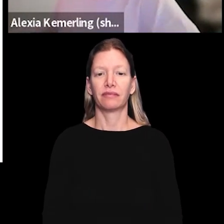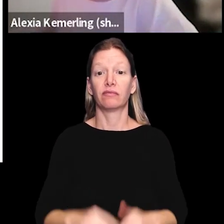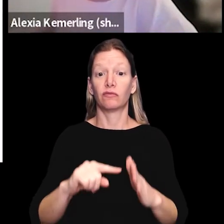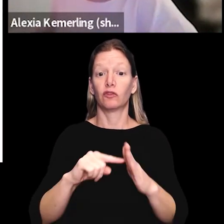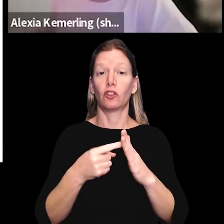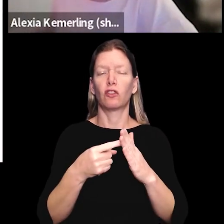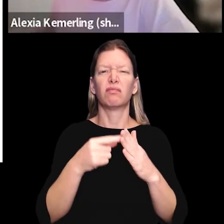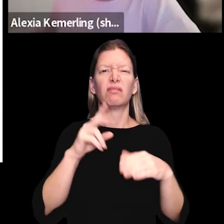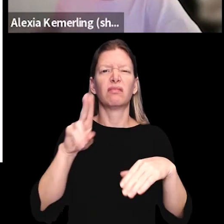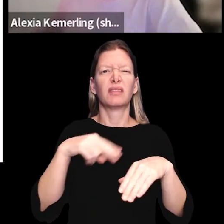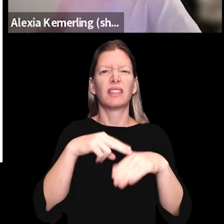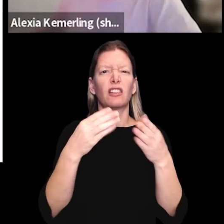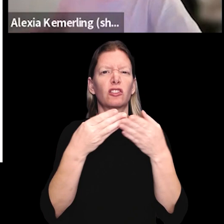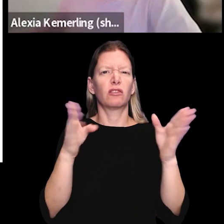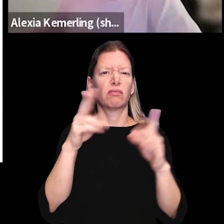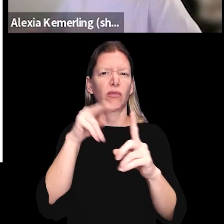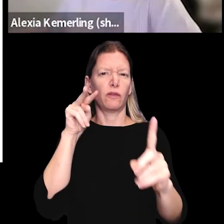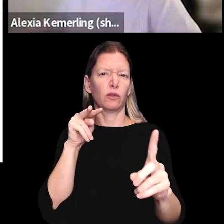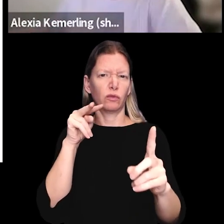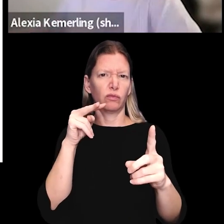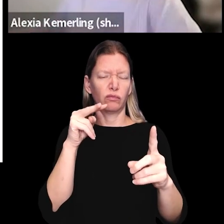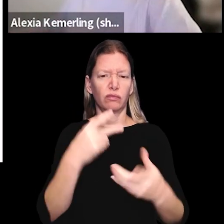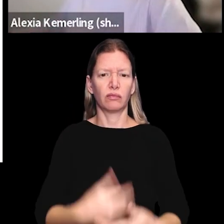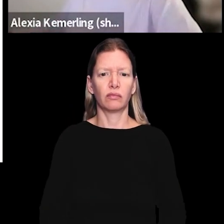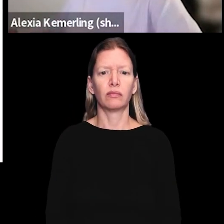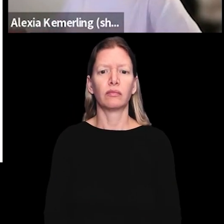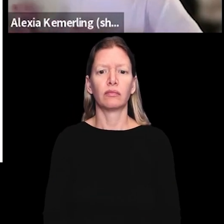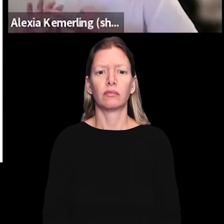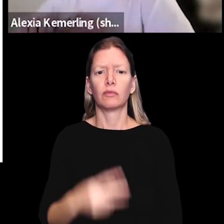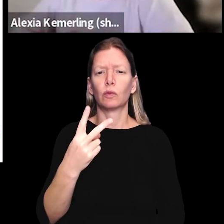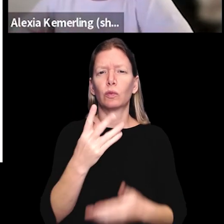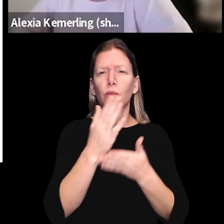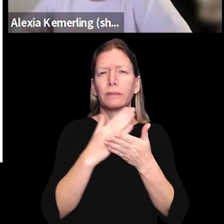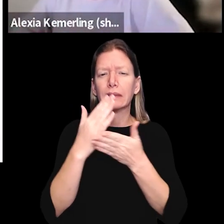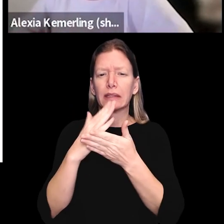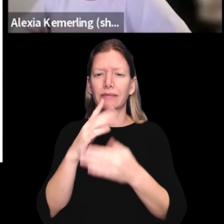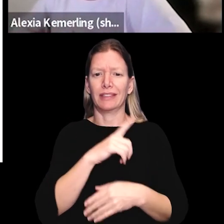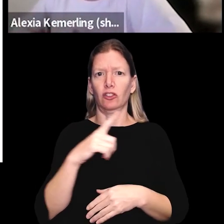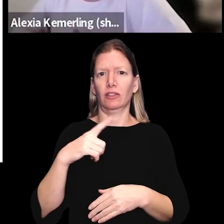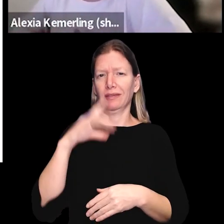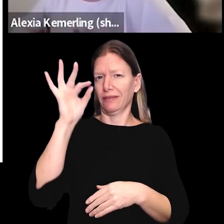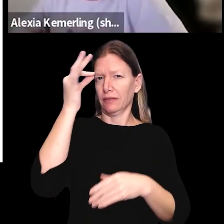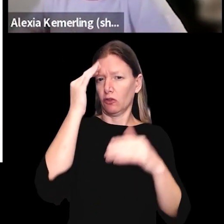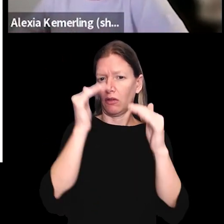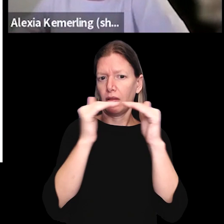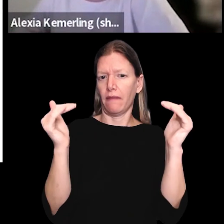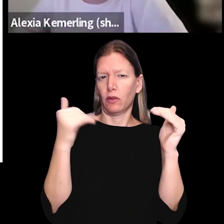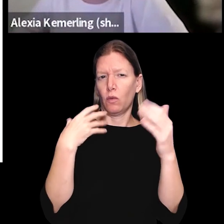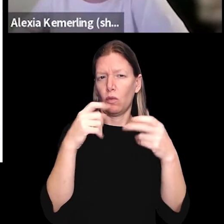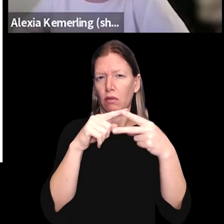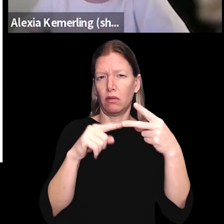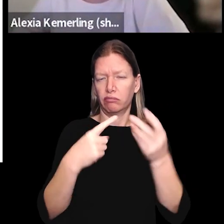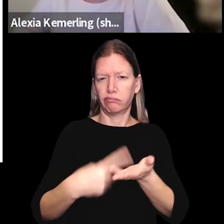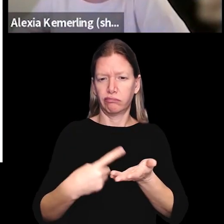So starting off with just a national overview, there's two pieces of legislation at the federal